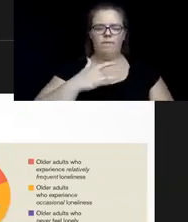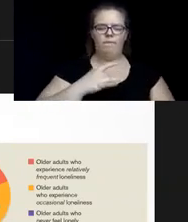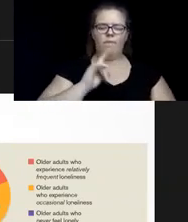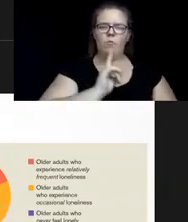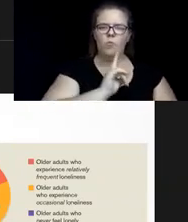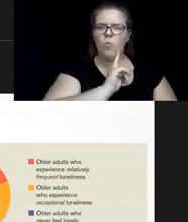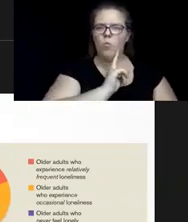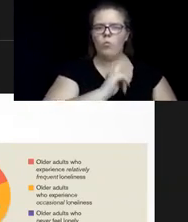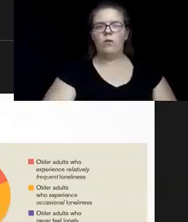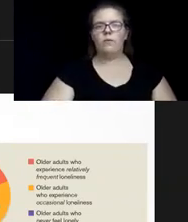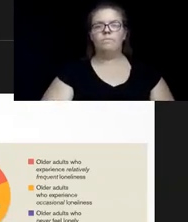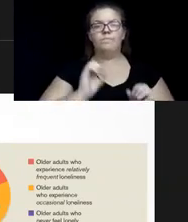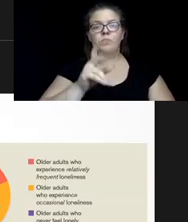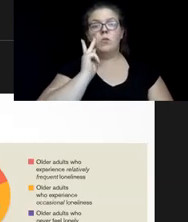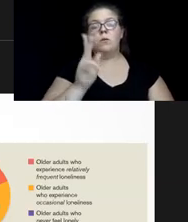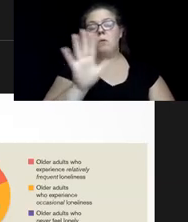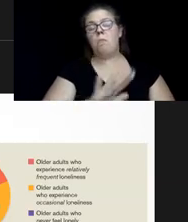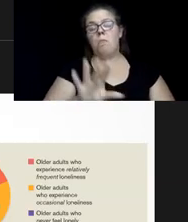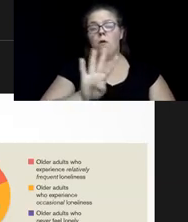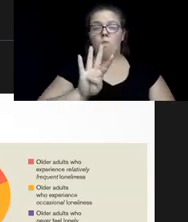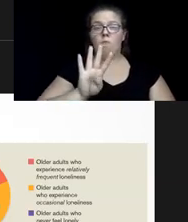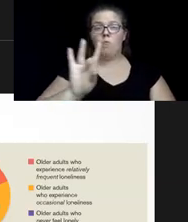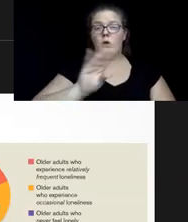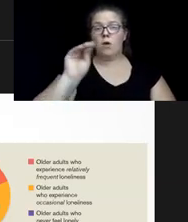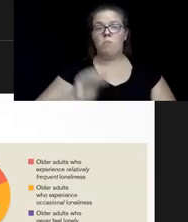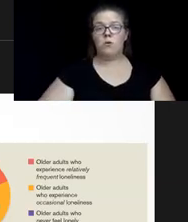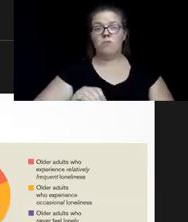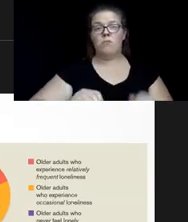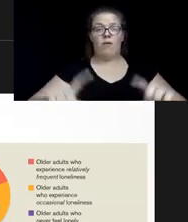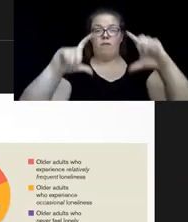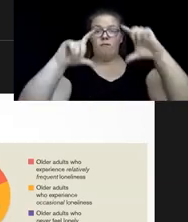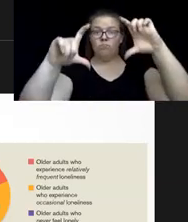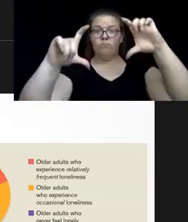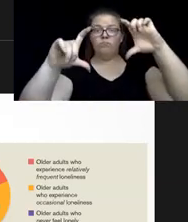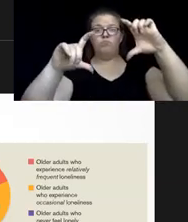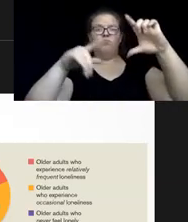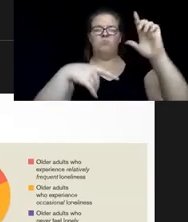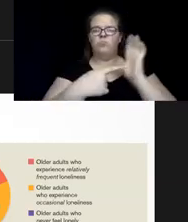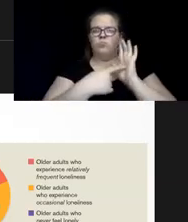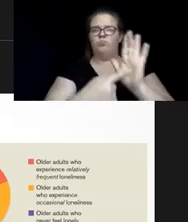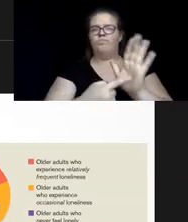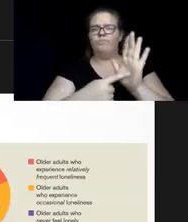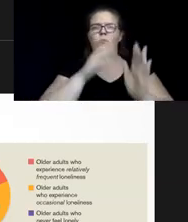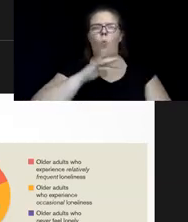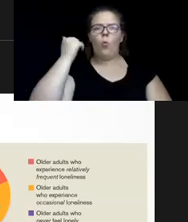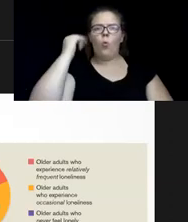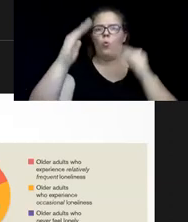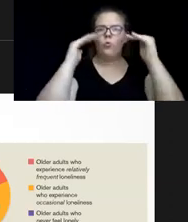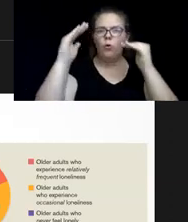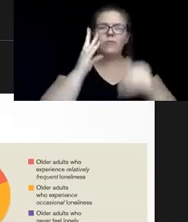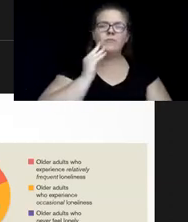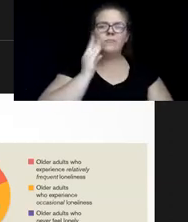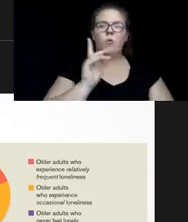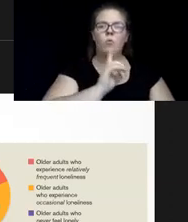see, about 48% of this pie chart represents older adults who experience loneliness, whether it be